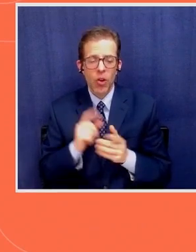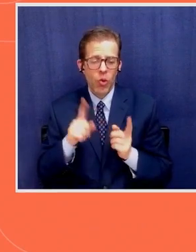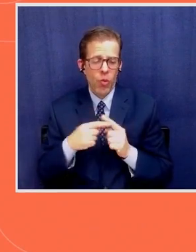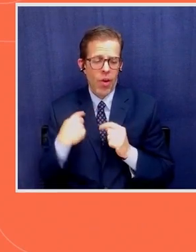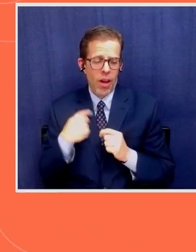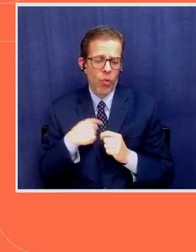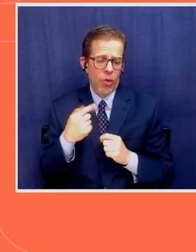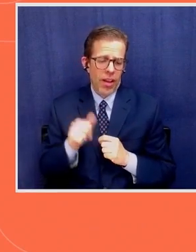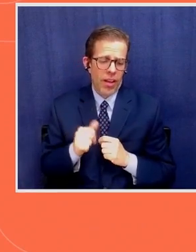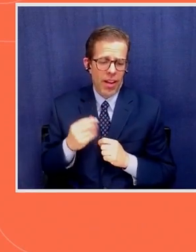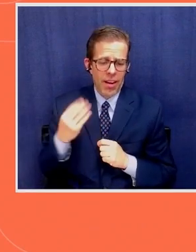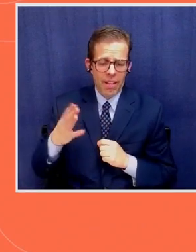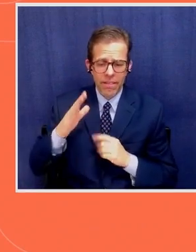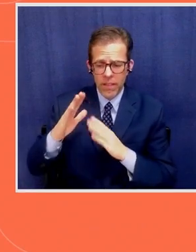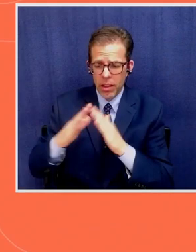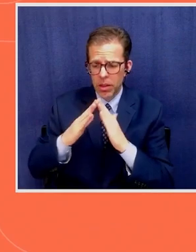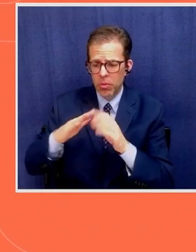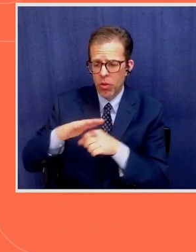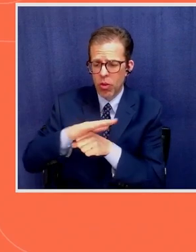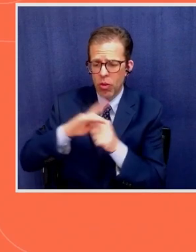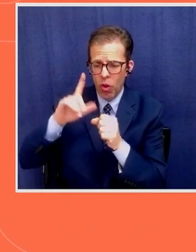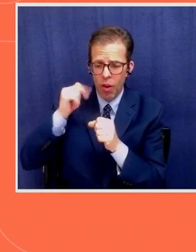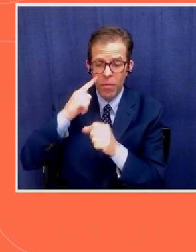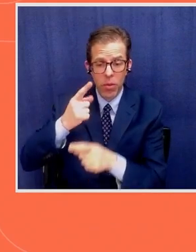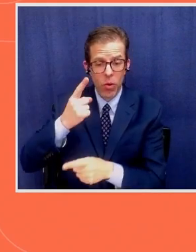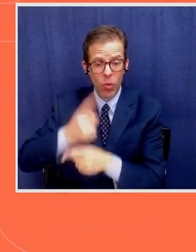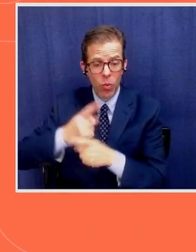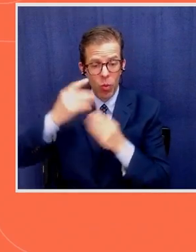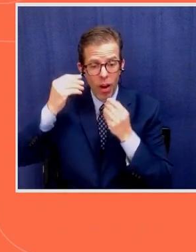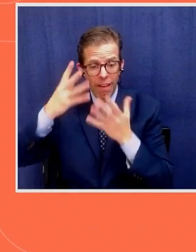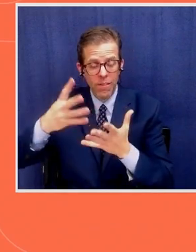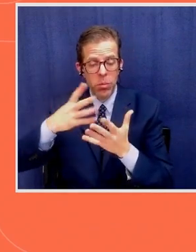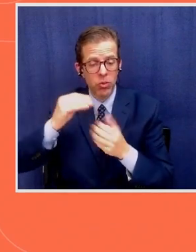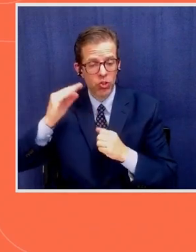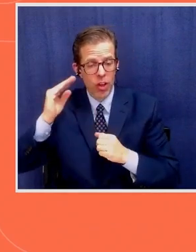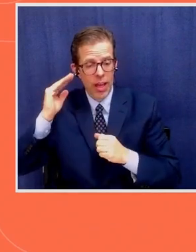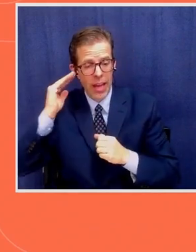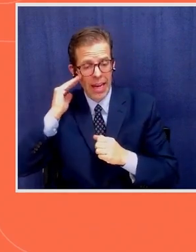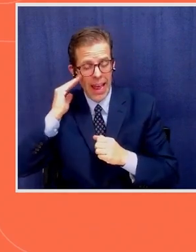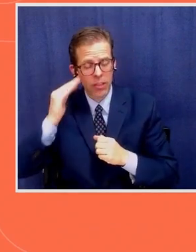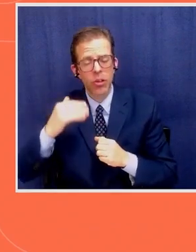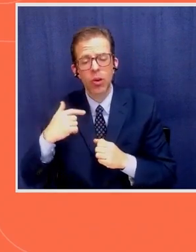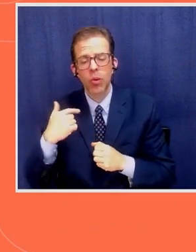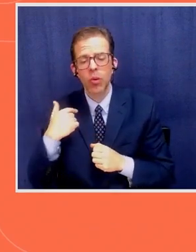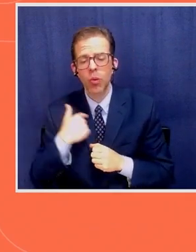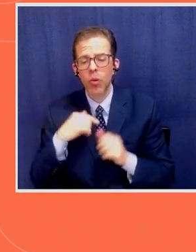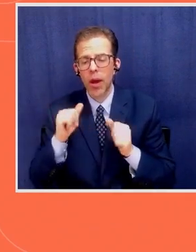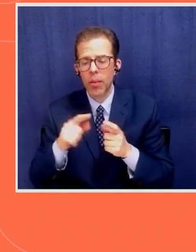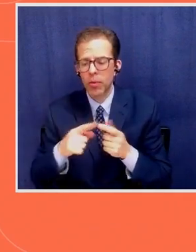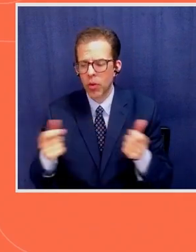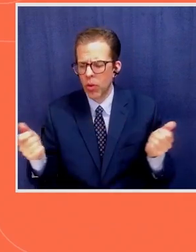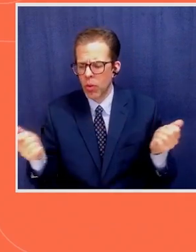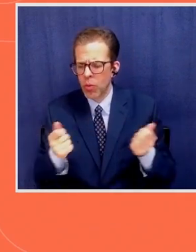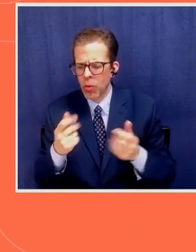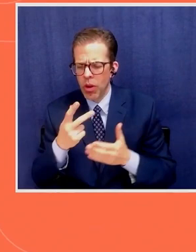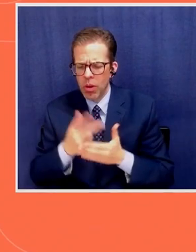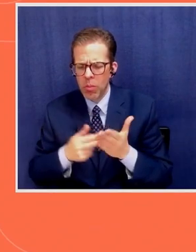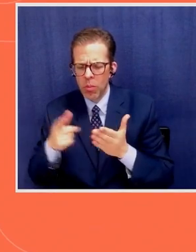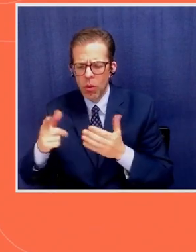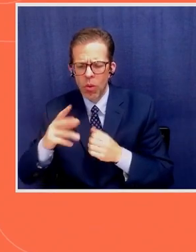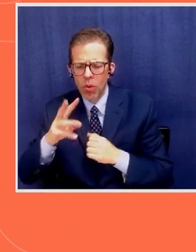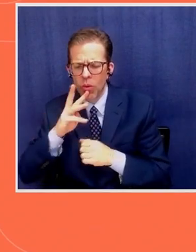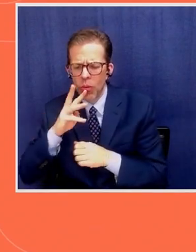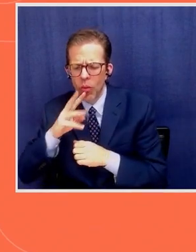governments the right information and knowledge and we're able to bring both marine and social